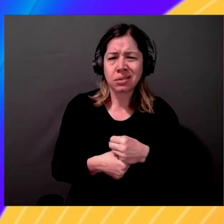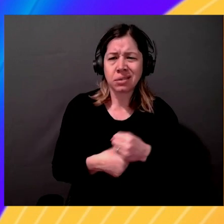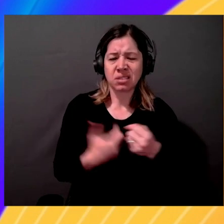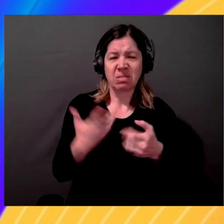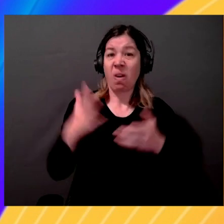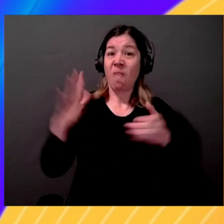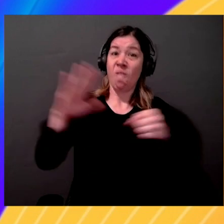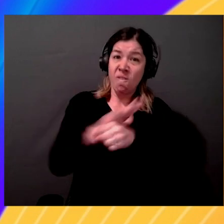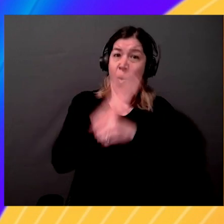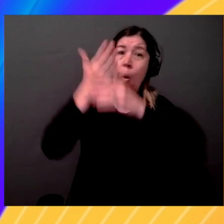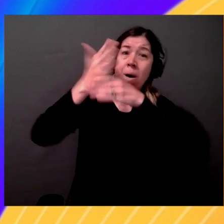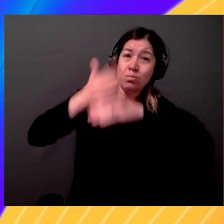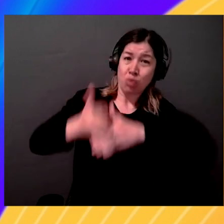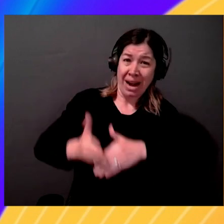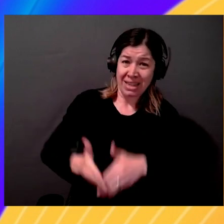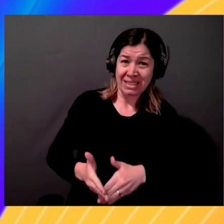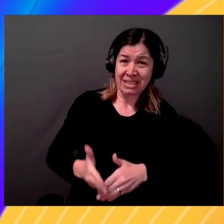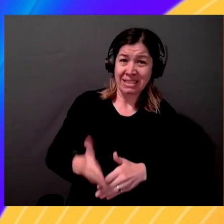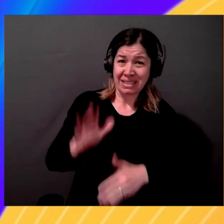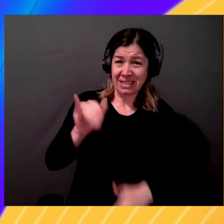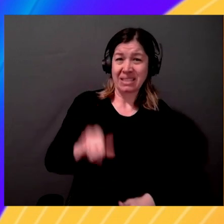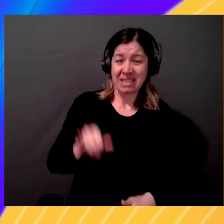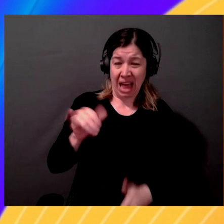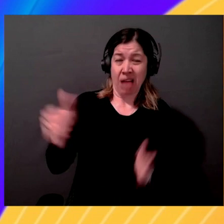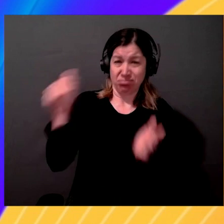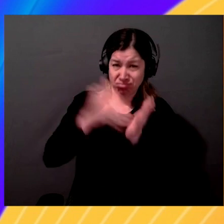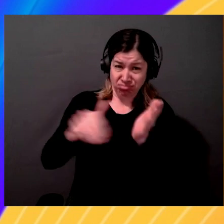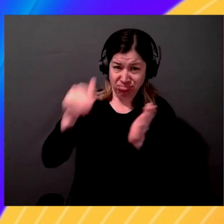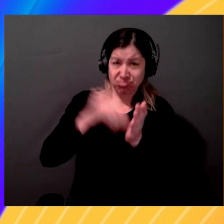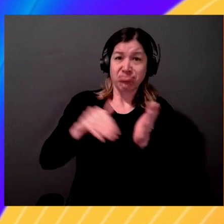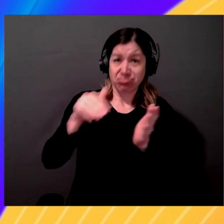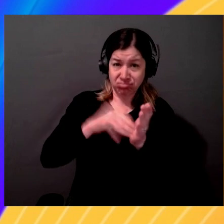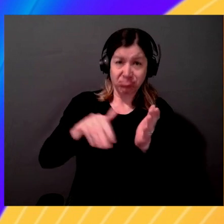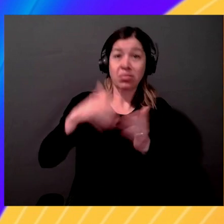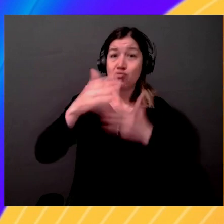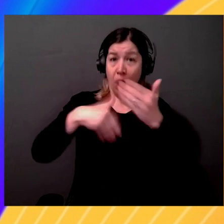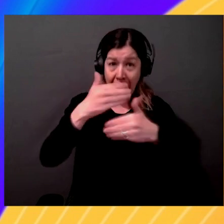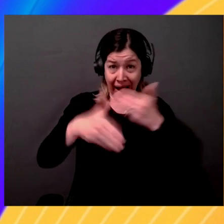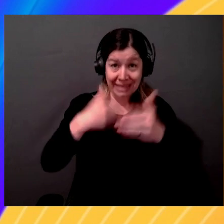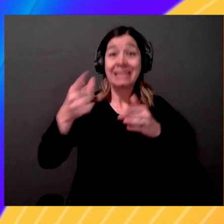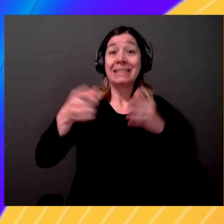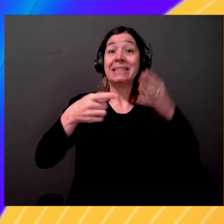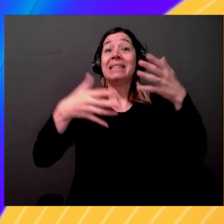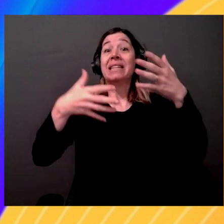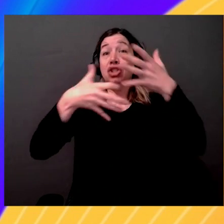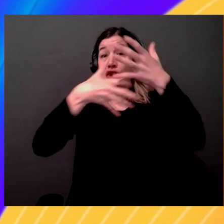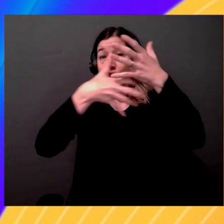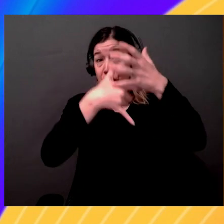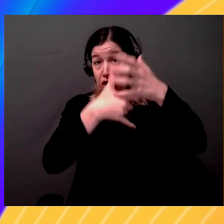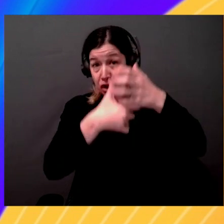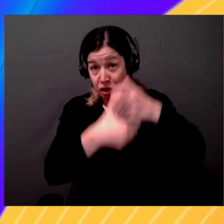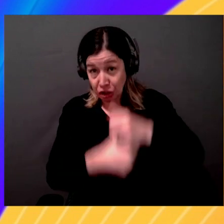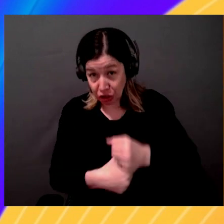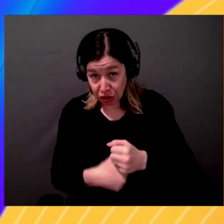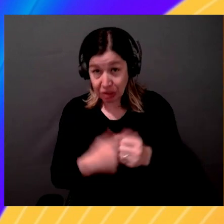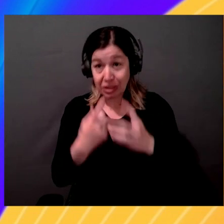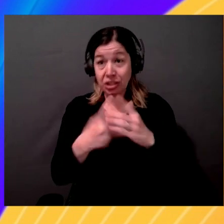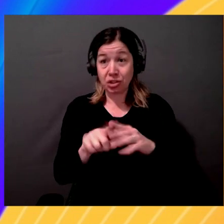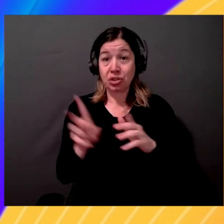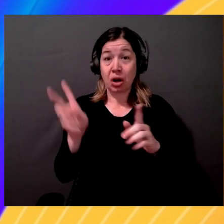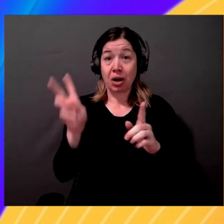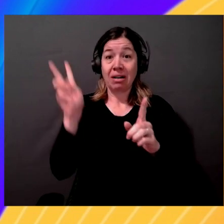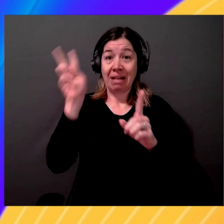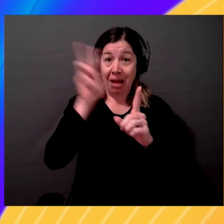It's a recursive process of summarization where it starts shrinking down and then start applying recursively so that you arrive at a